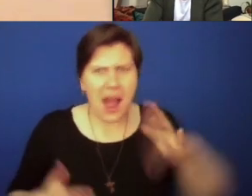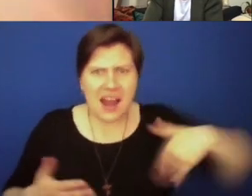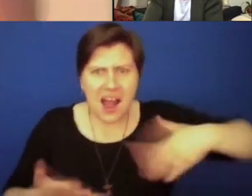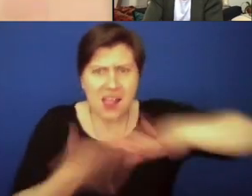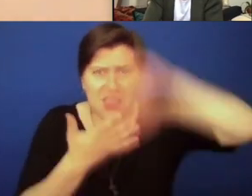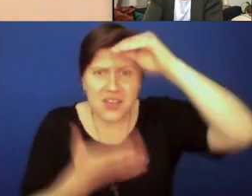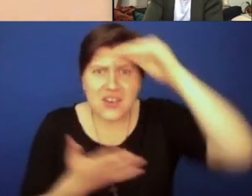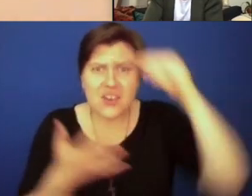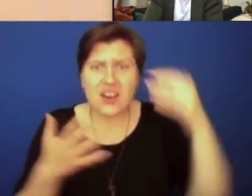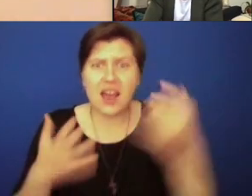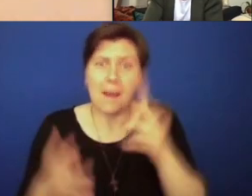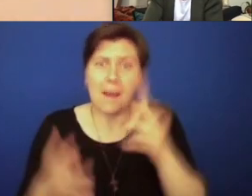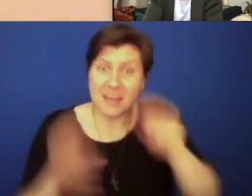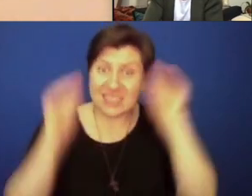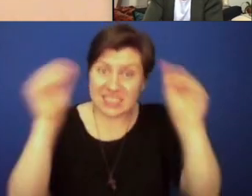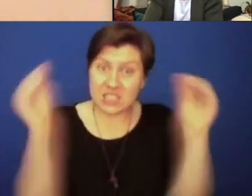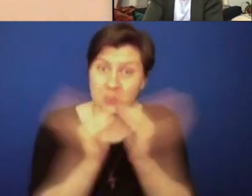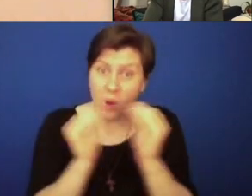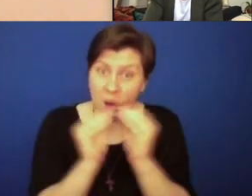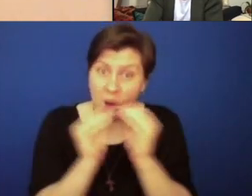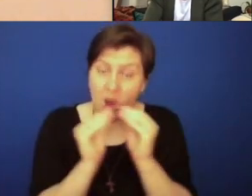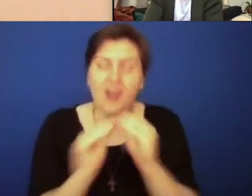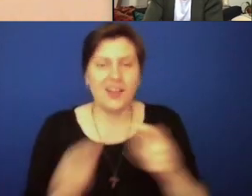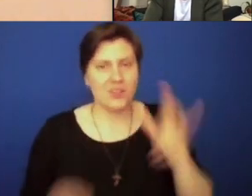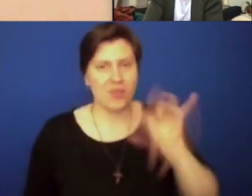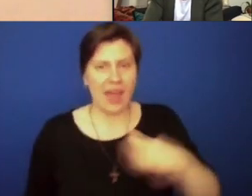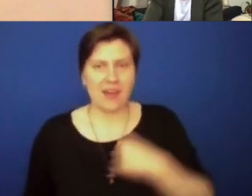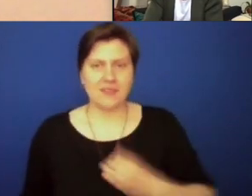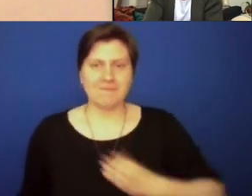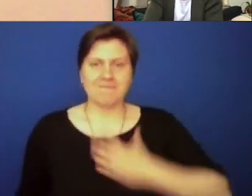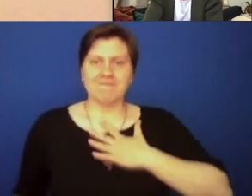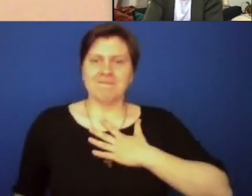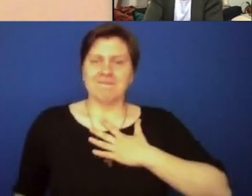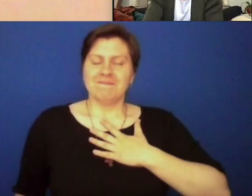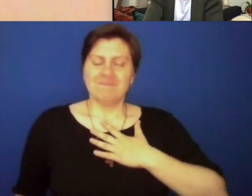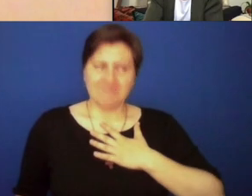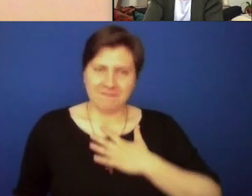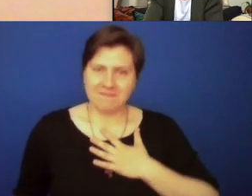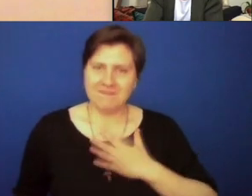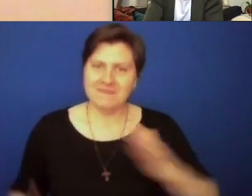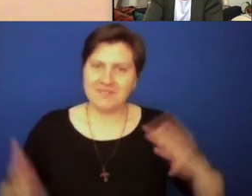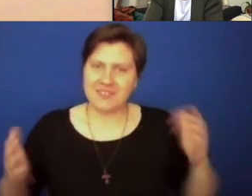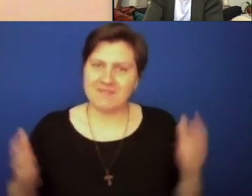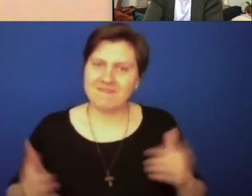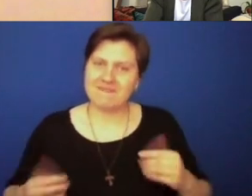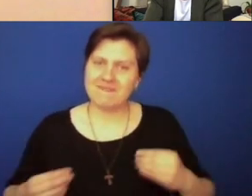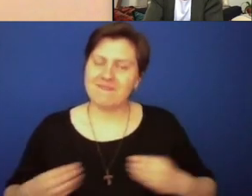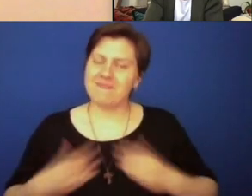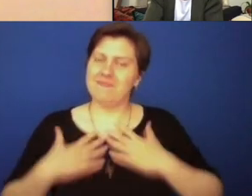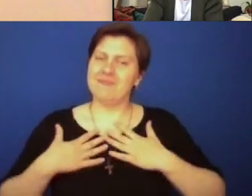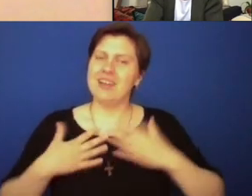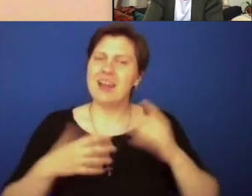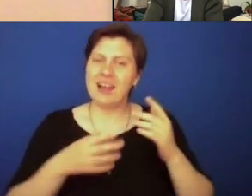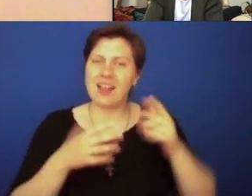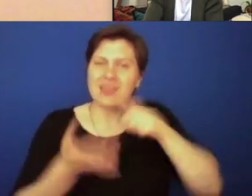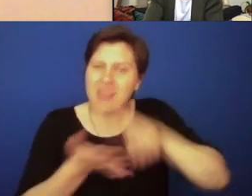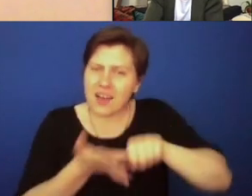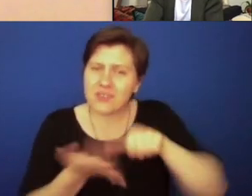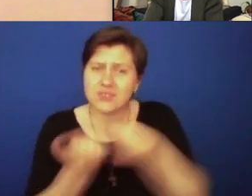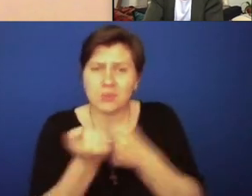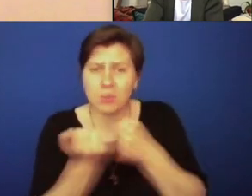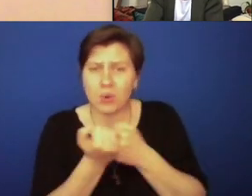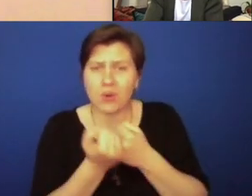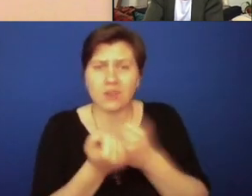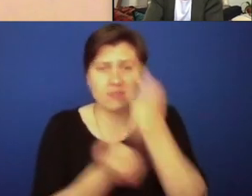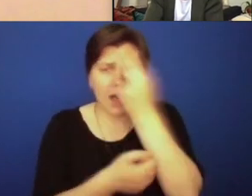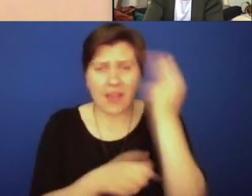What do we need to do to make sure that this is being taught? And so I have been very encouraged by the letters of support from Catholics of all ages, as